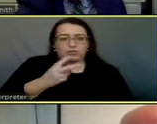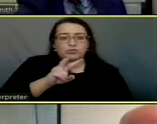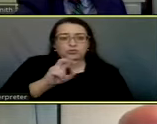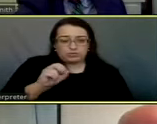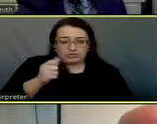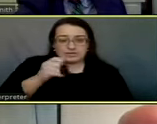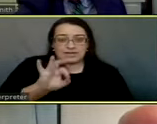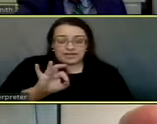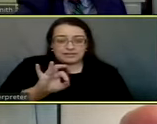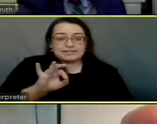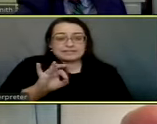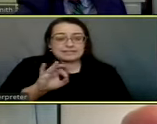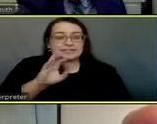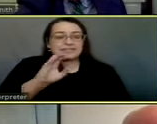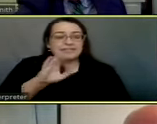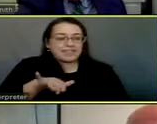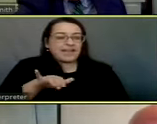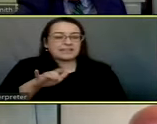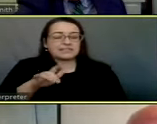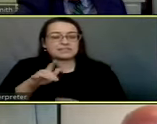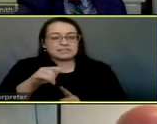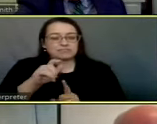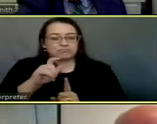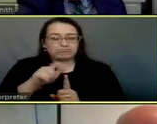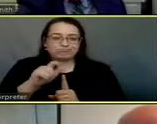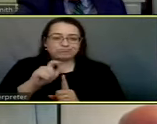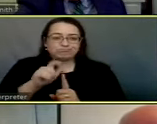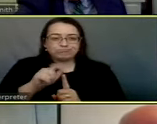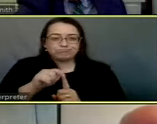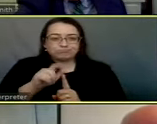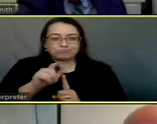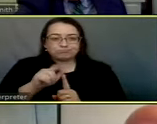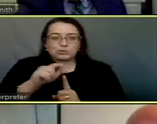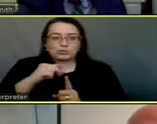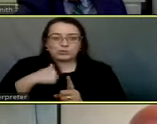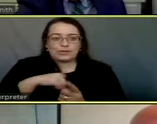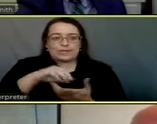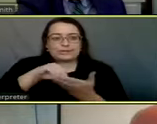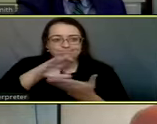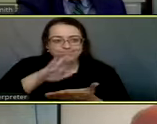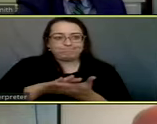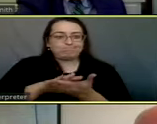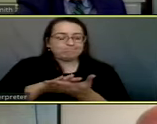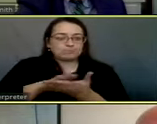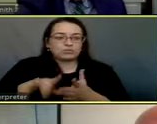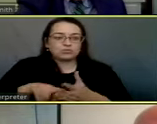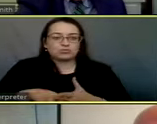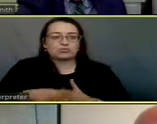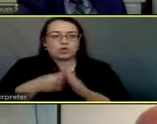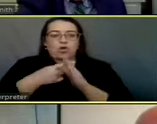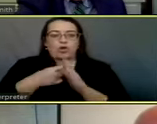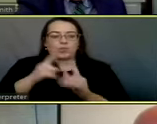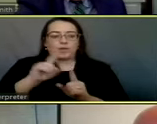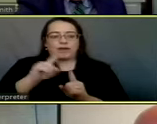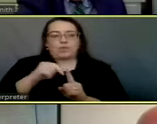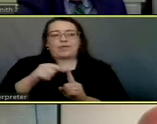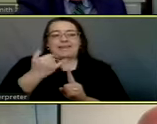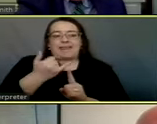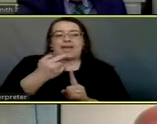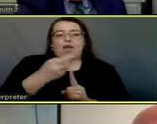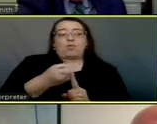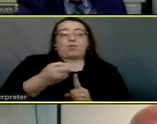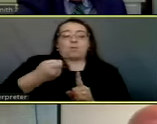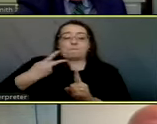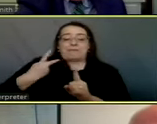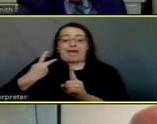that is that date where we mark as the starting of this reachback period, September